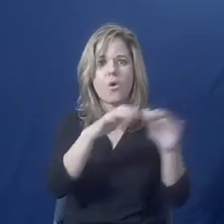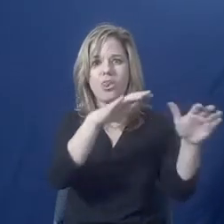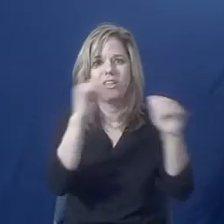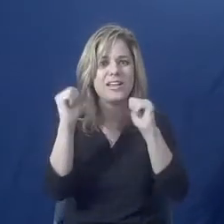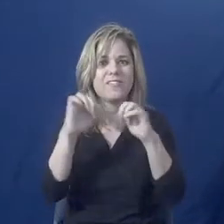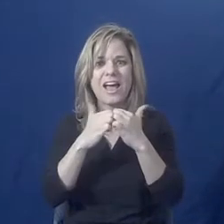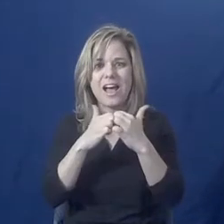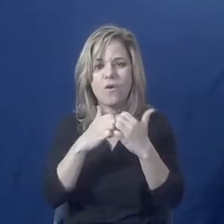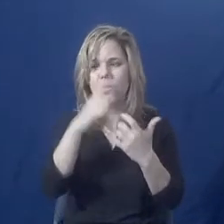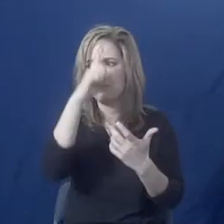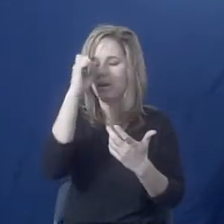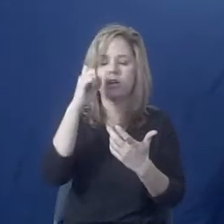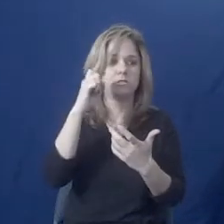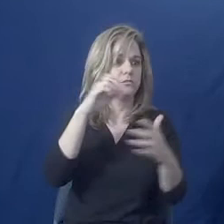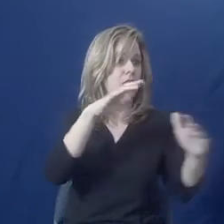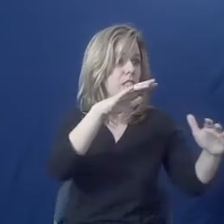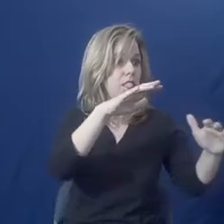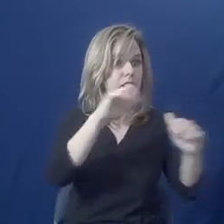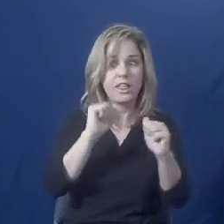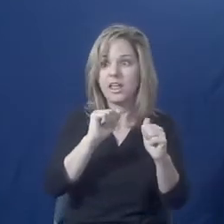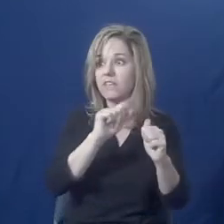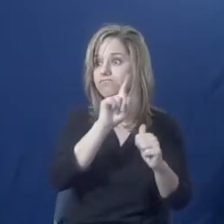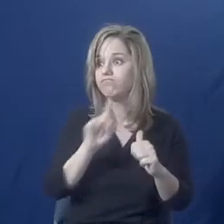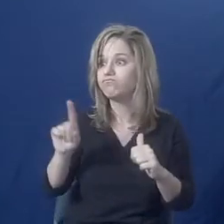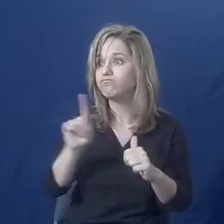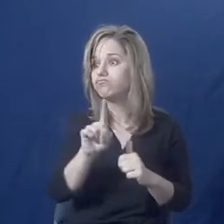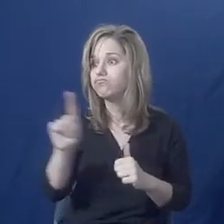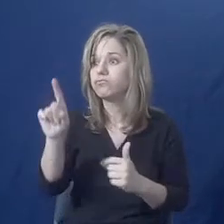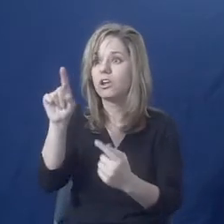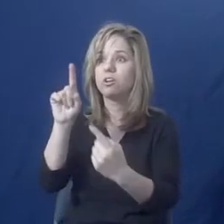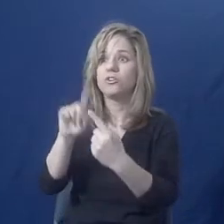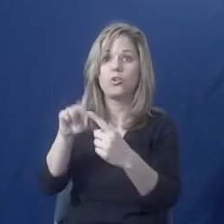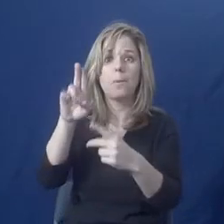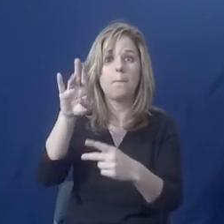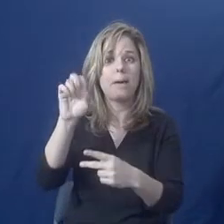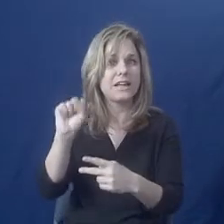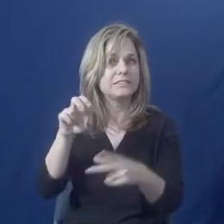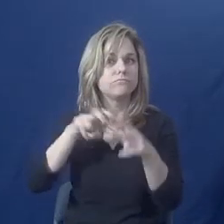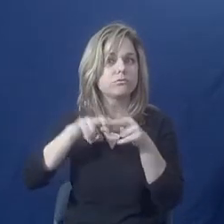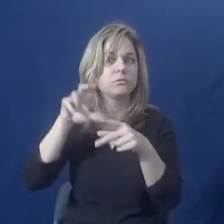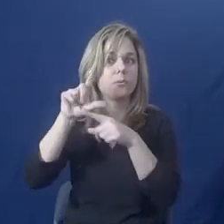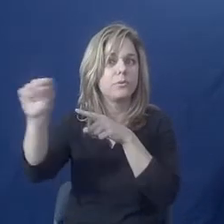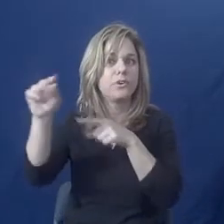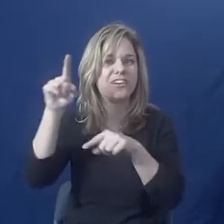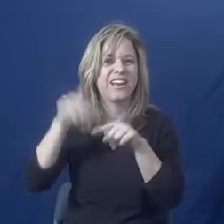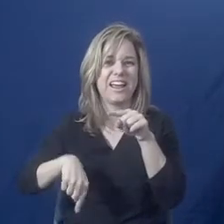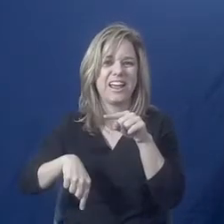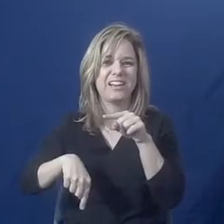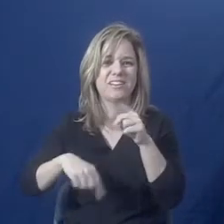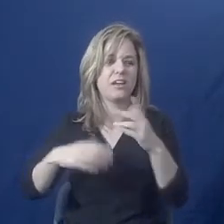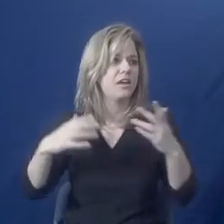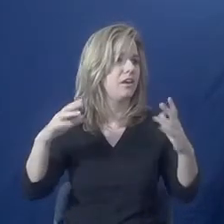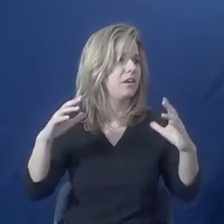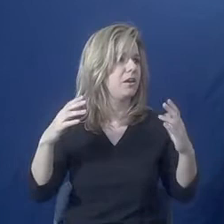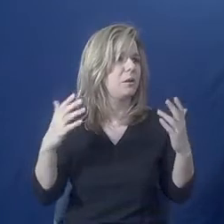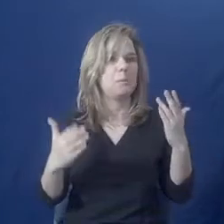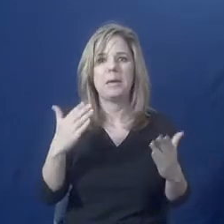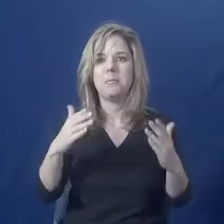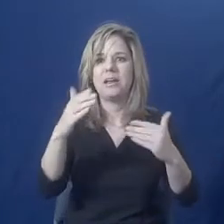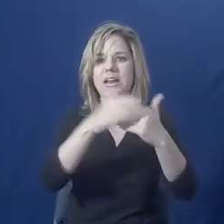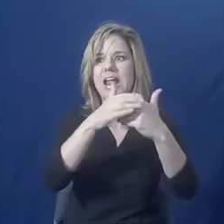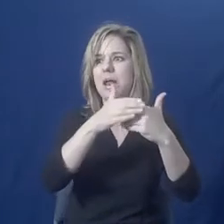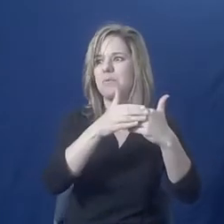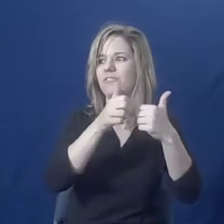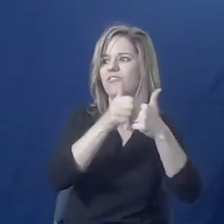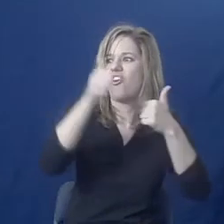relationship, because you can't just walk down the street and hop on a bus. You may be far away from neighbors. You may be